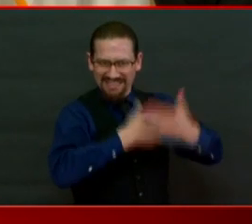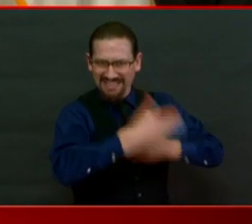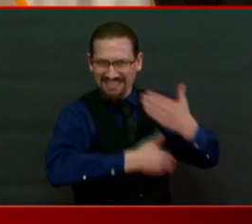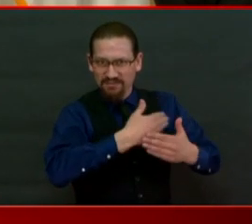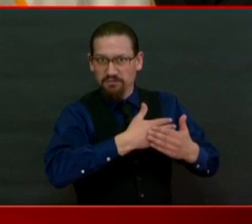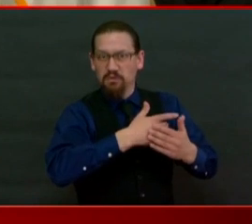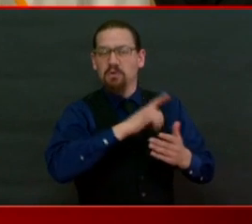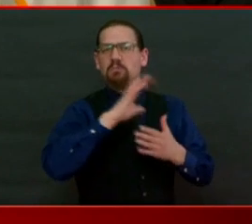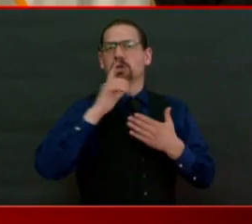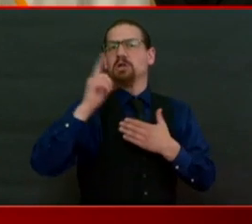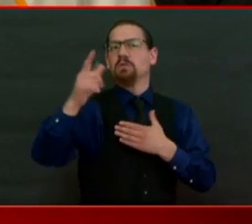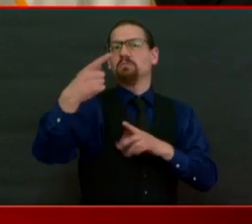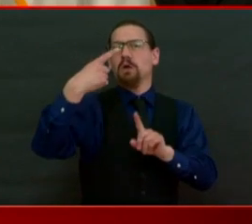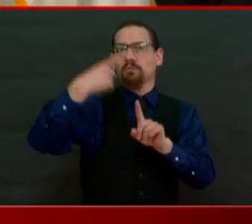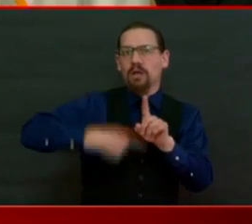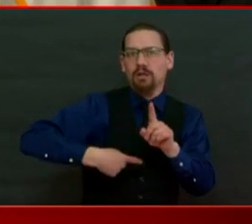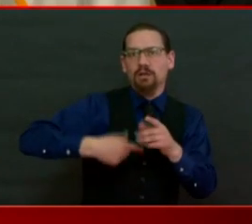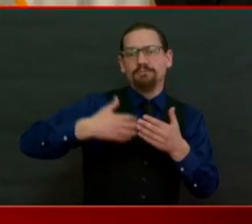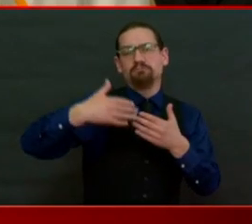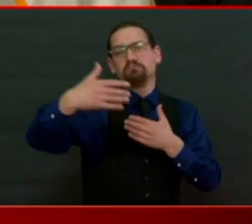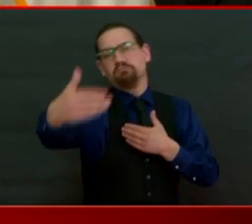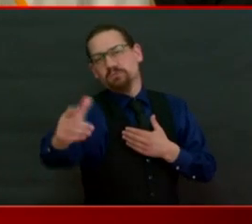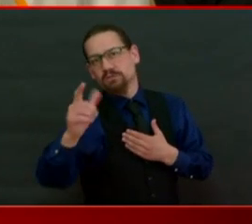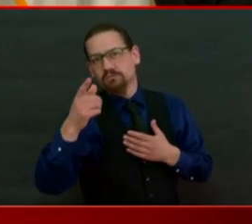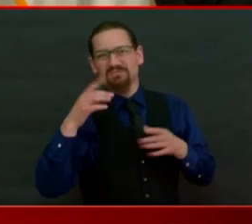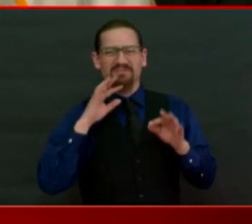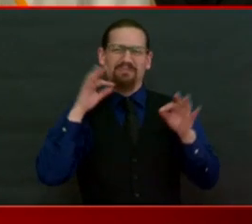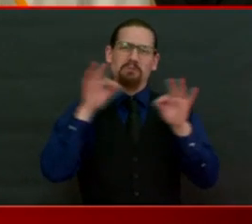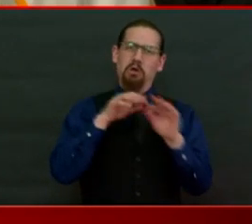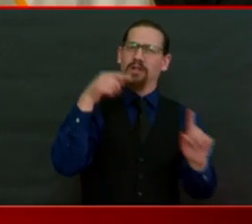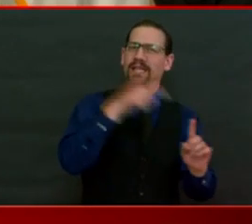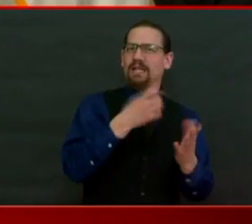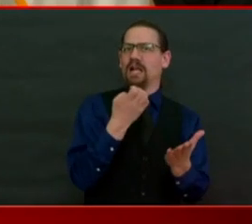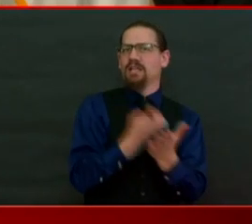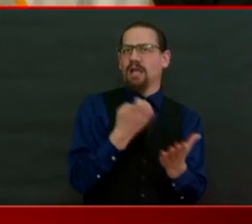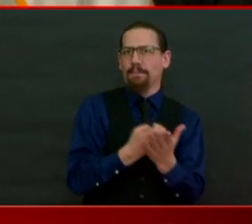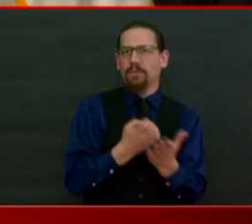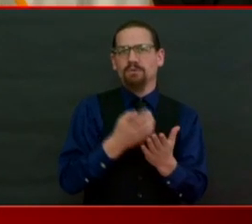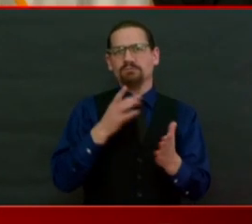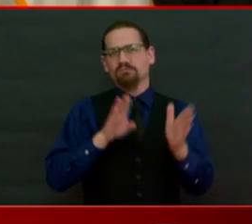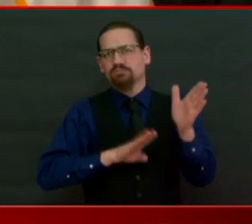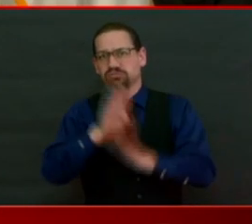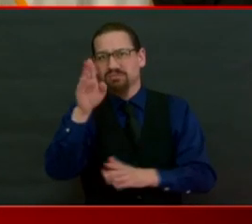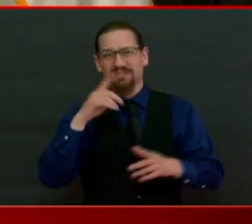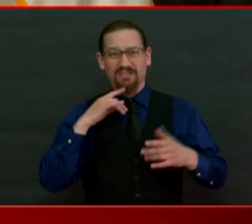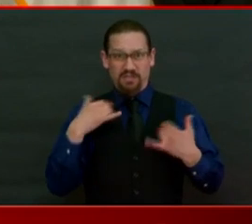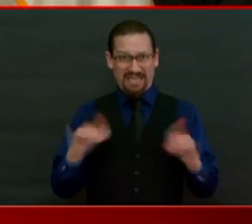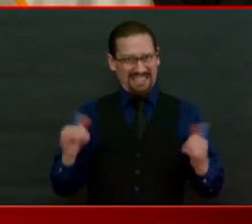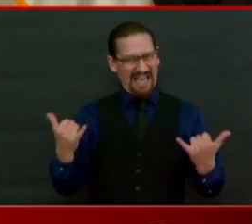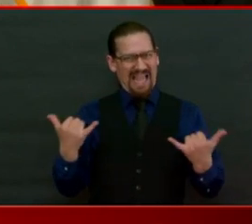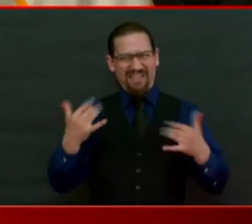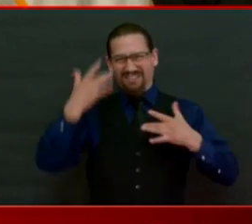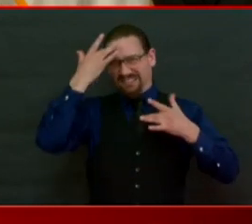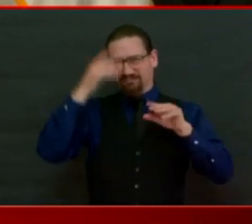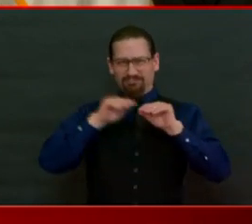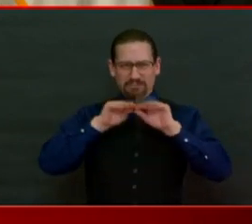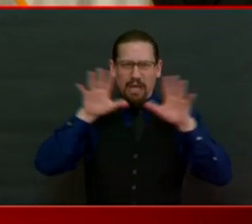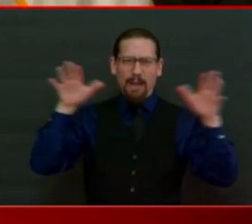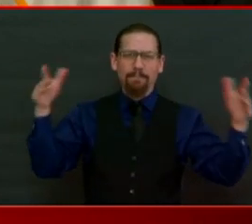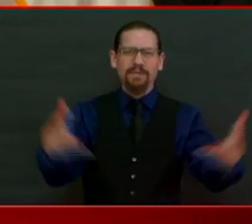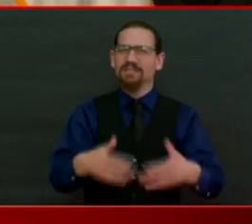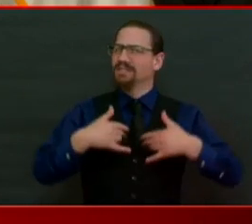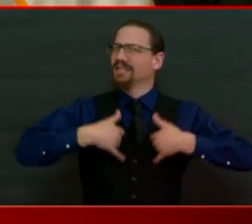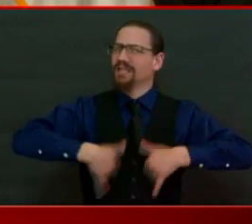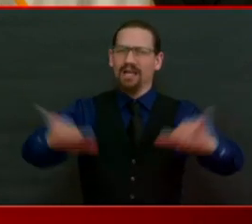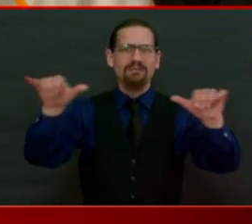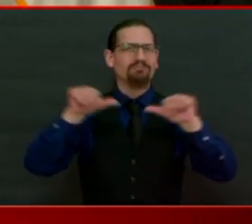an entire economy in the face of a global public health pandemic. And we're going to nail that for the people of Rhode Island. And then we're going to get to